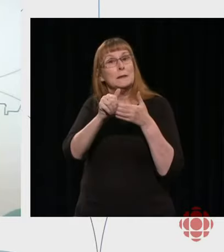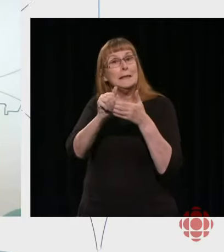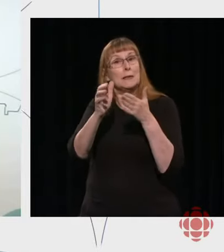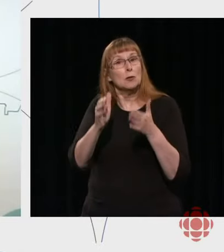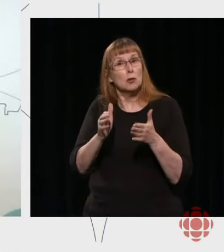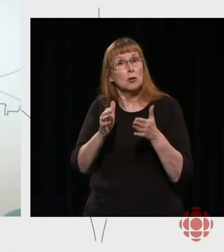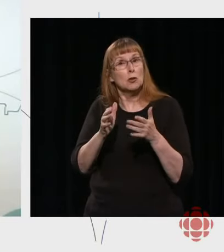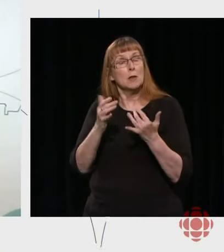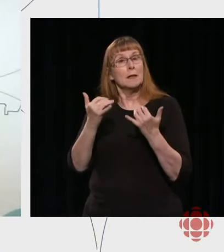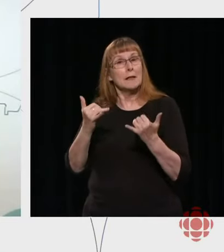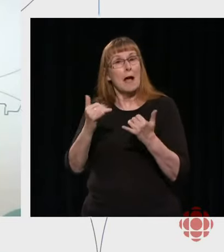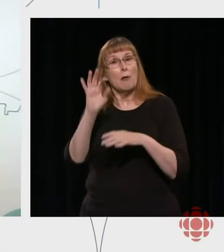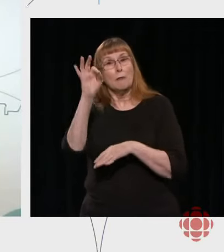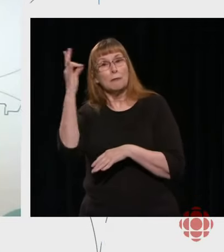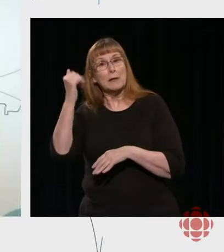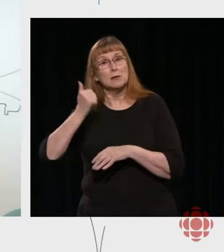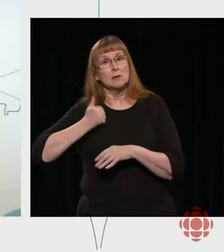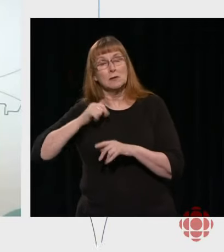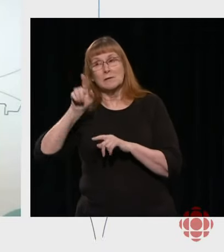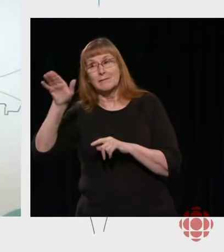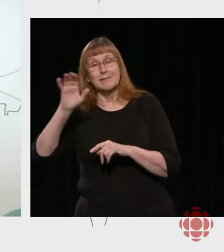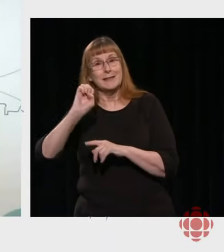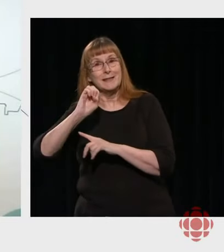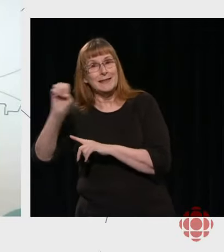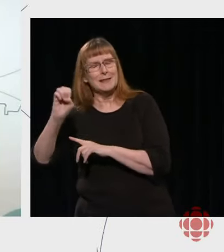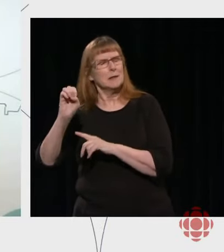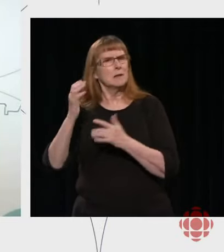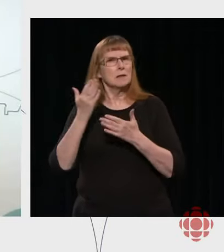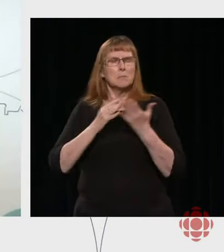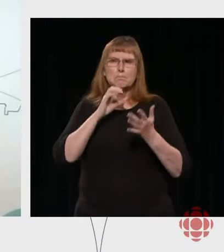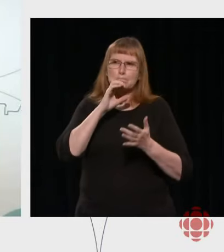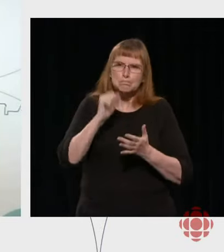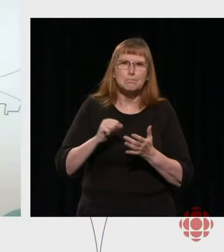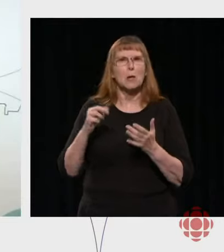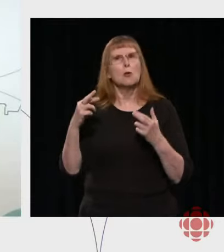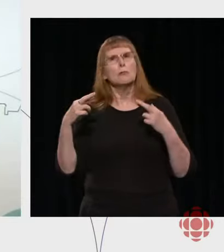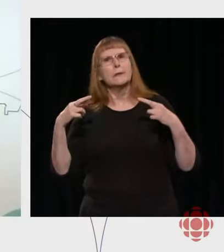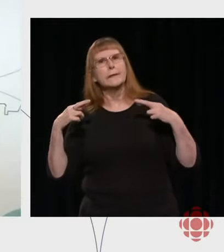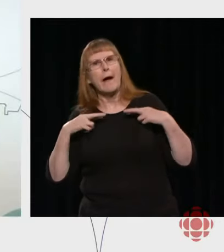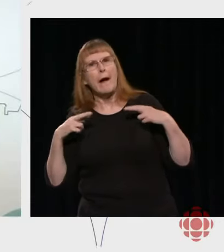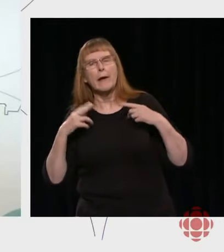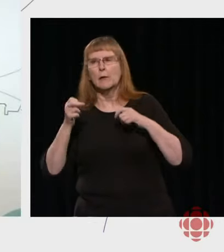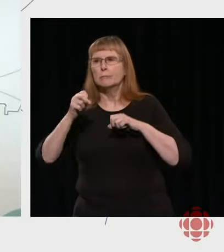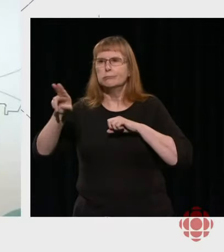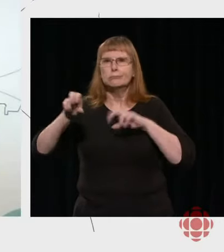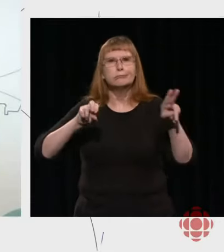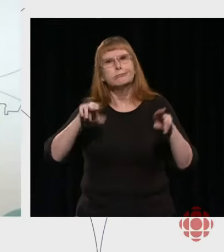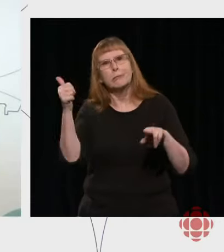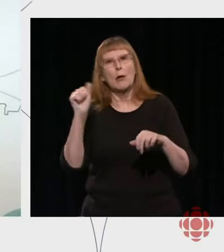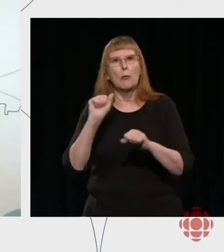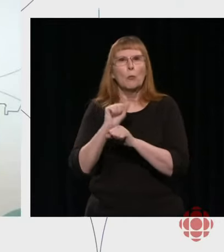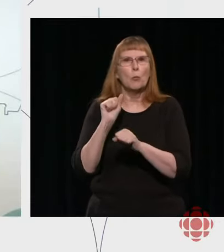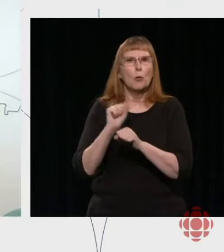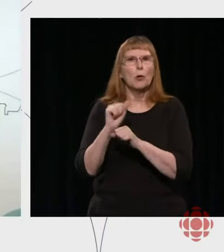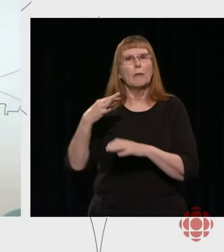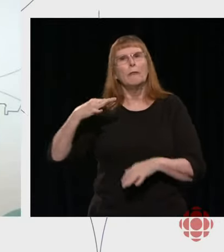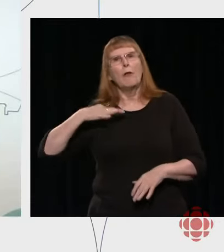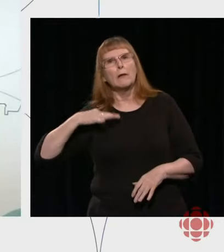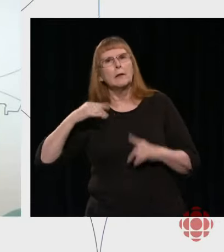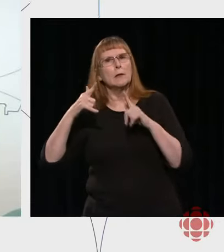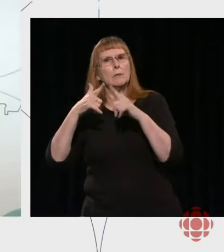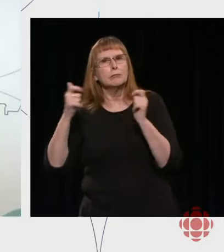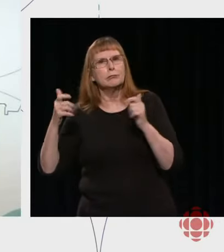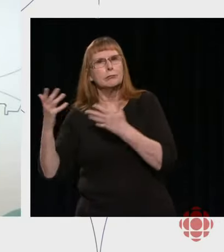people are doing volunteer work or working on different projects. What do you expect to do to value